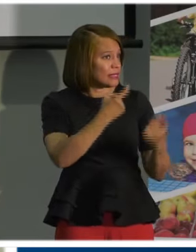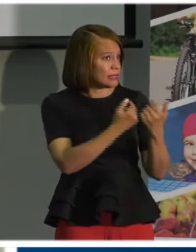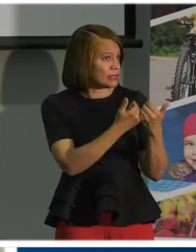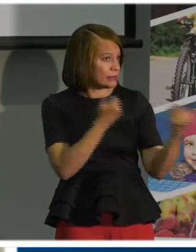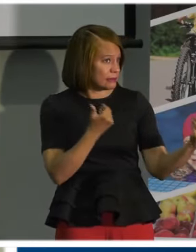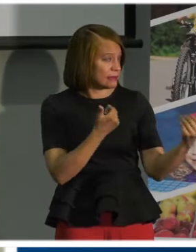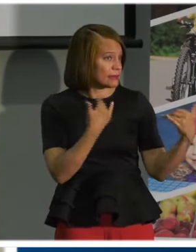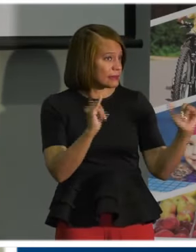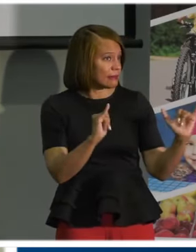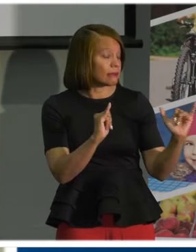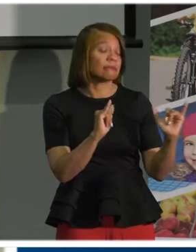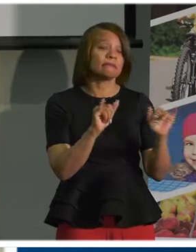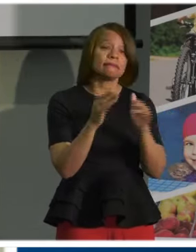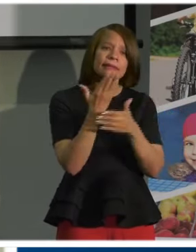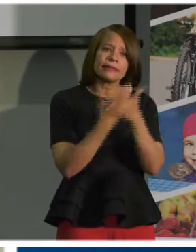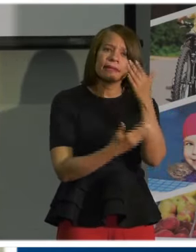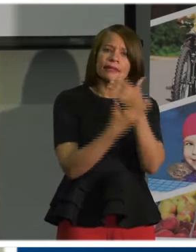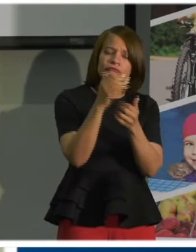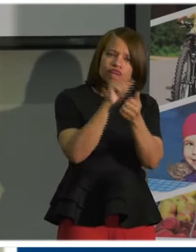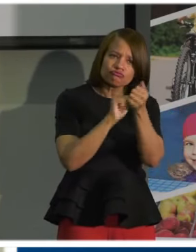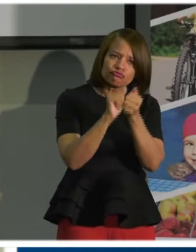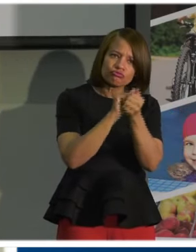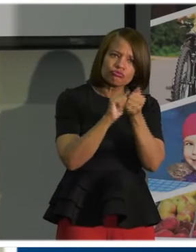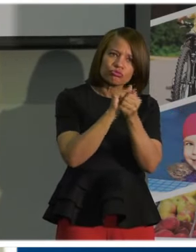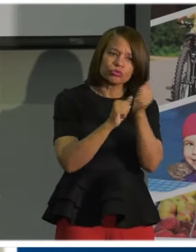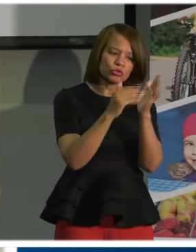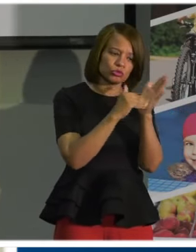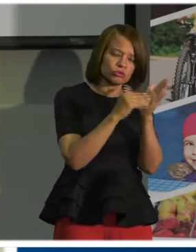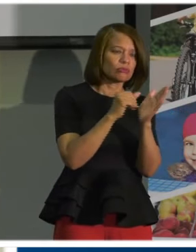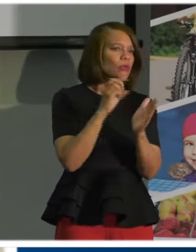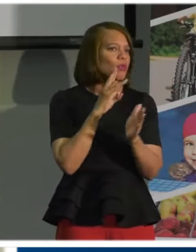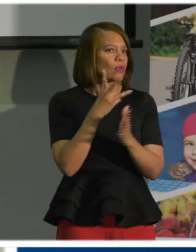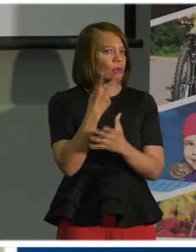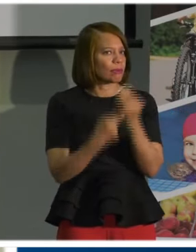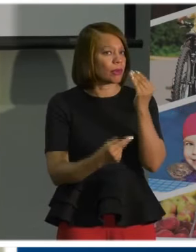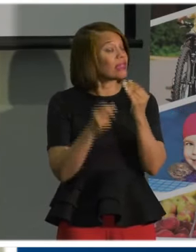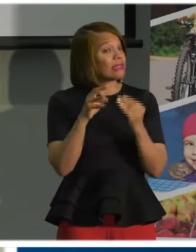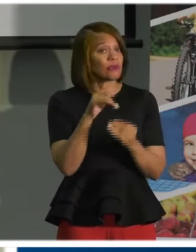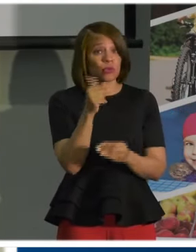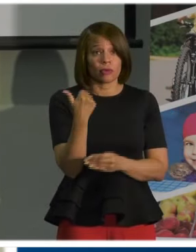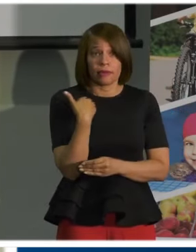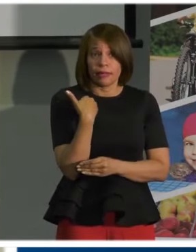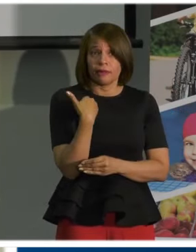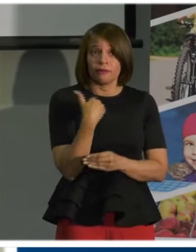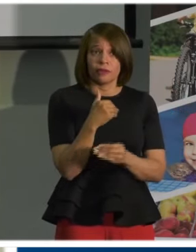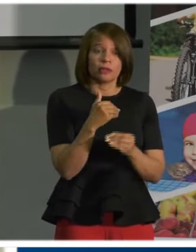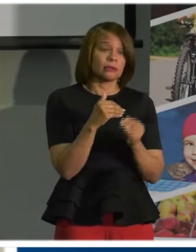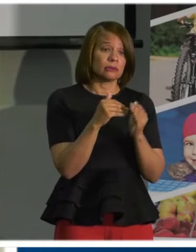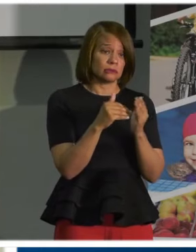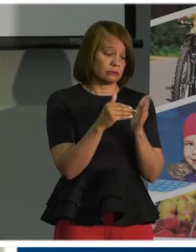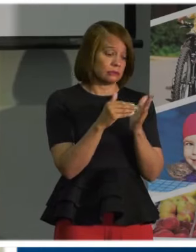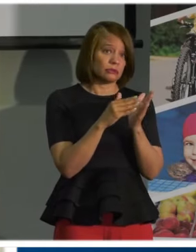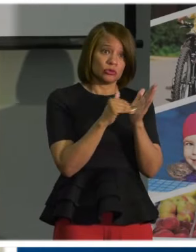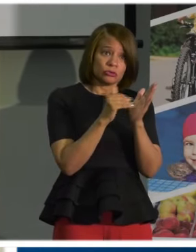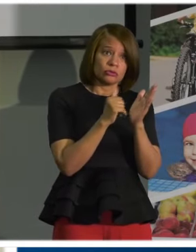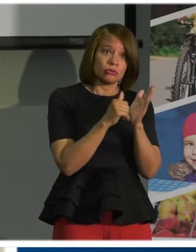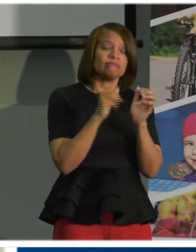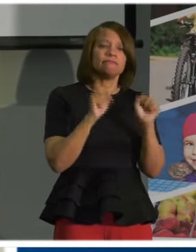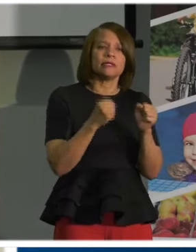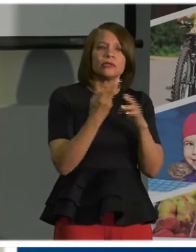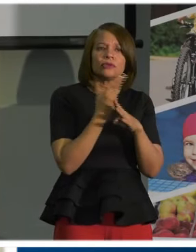and then washing your hands with soap and water. And if you don't have access to soap and water, hand sanitizer is important.